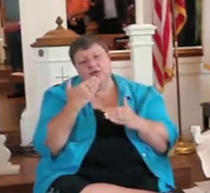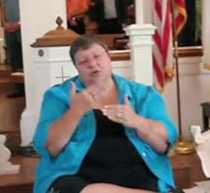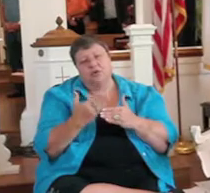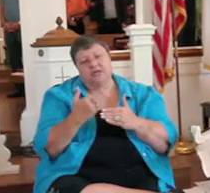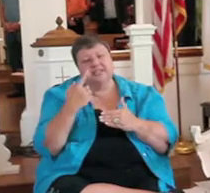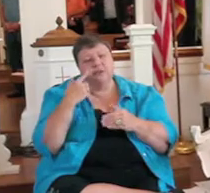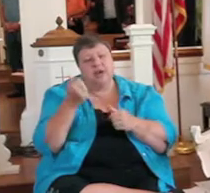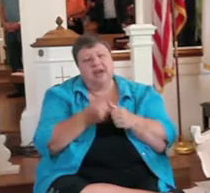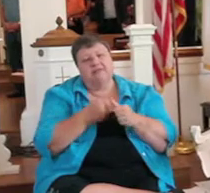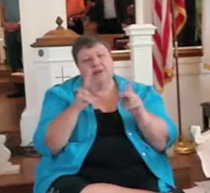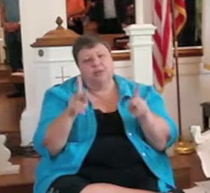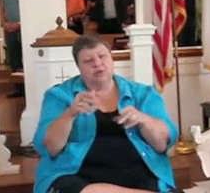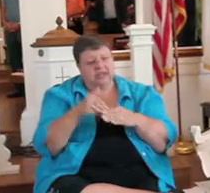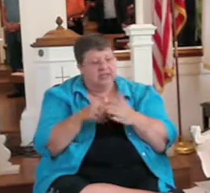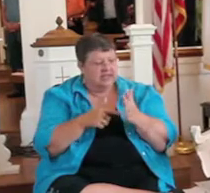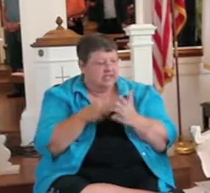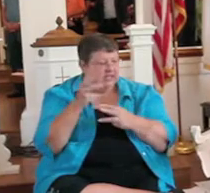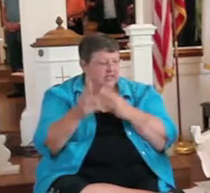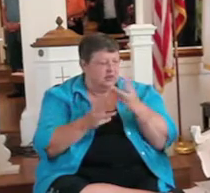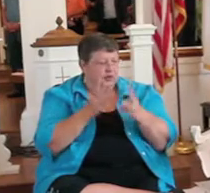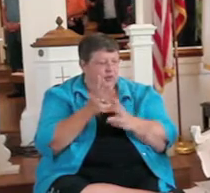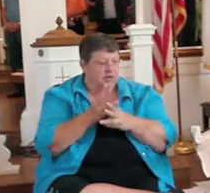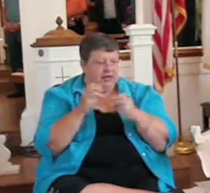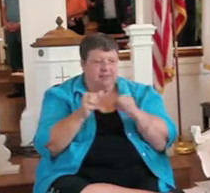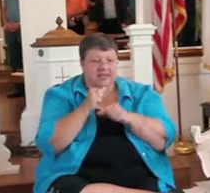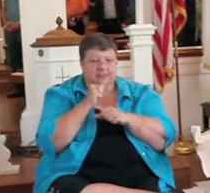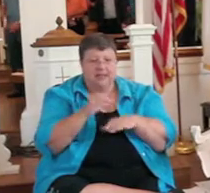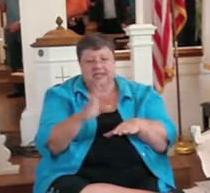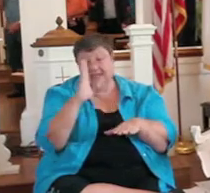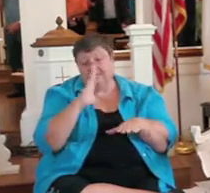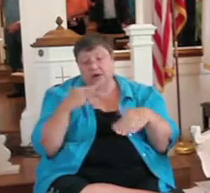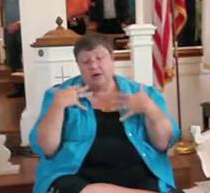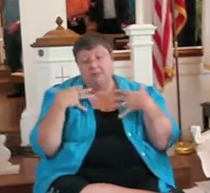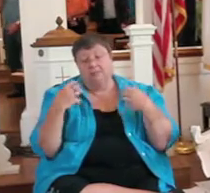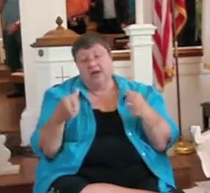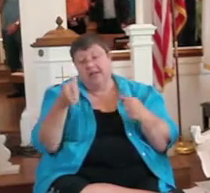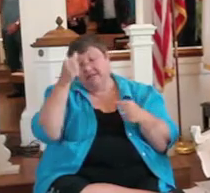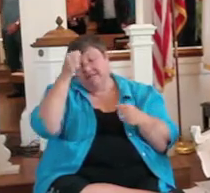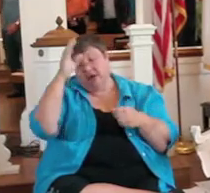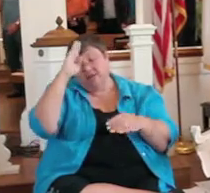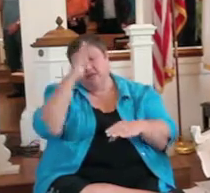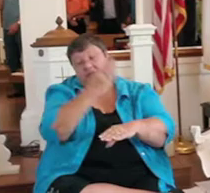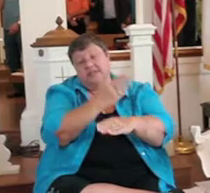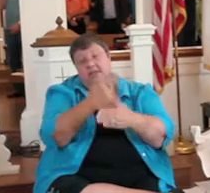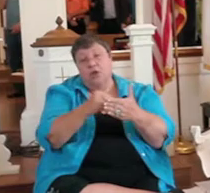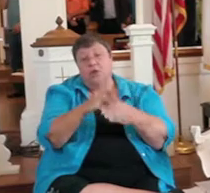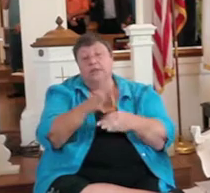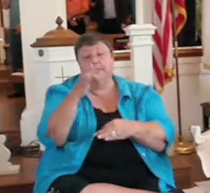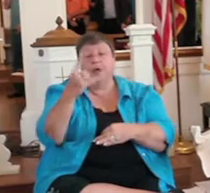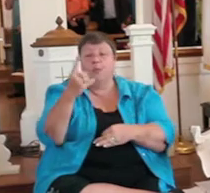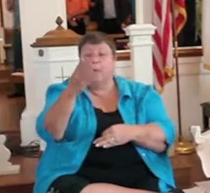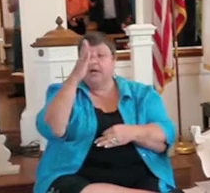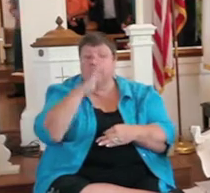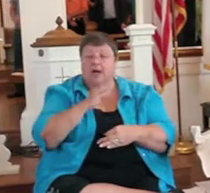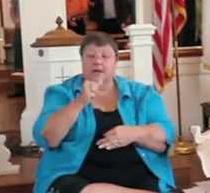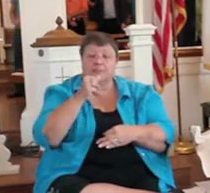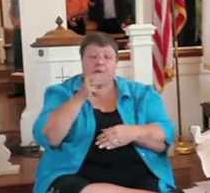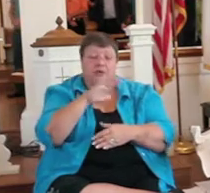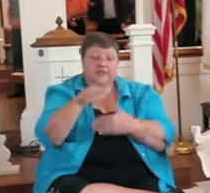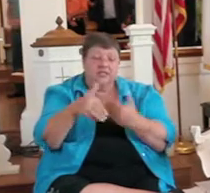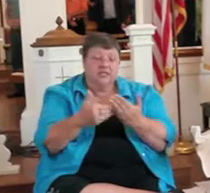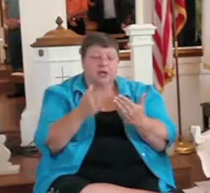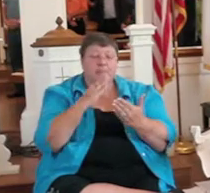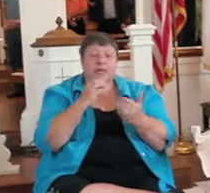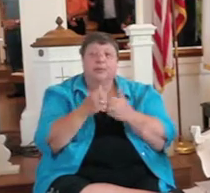goodness for every person living in this world. And may the blessing of God Almighty, Father, the Son, the Holy Spirit, one God, mother of us all,